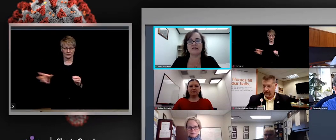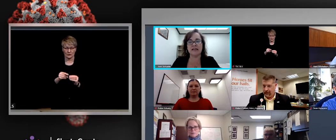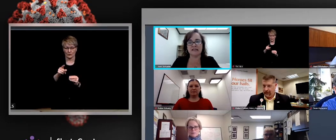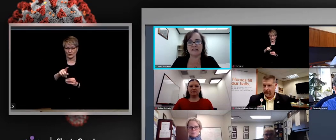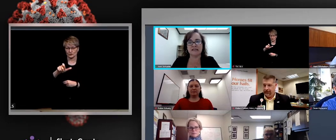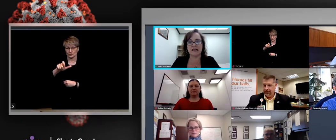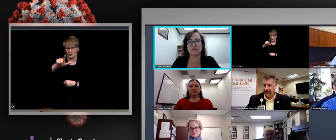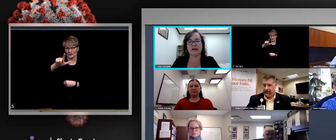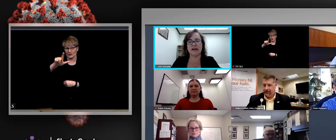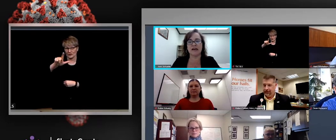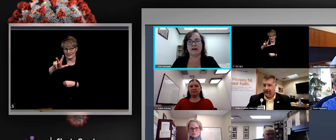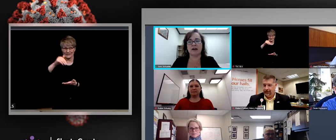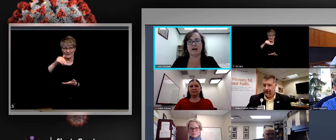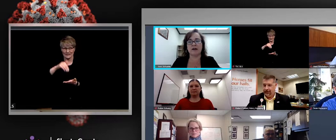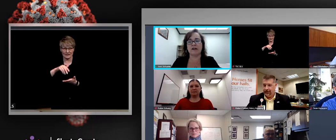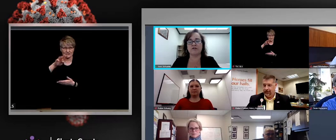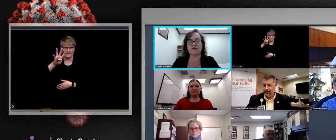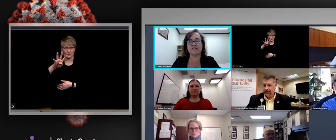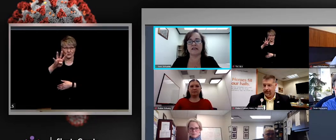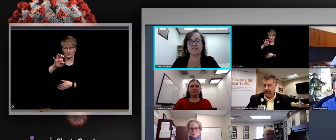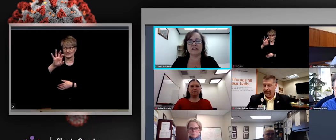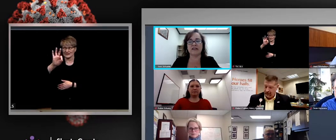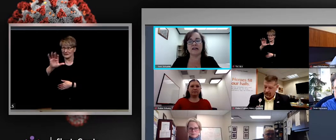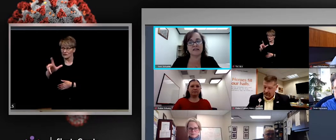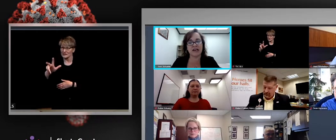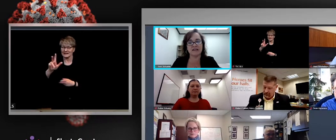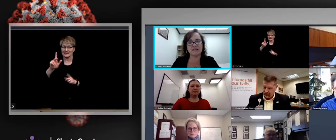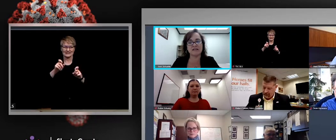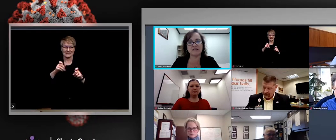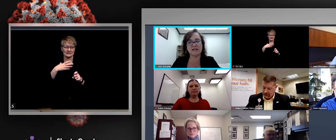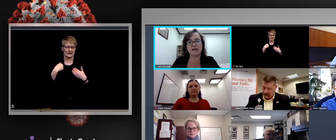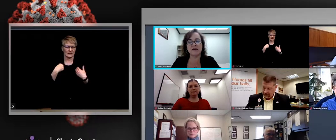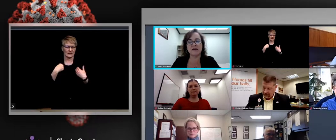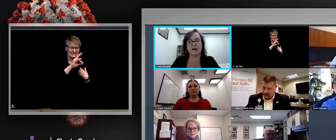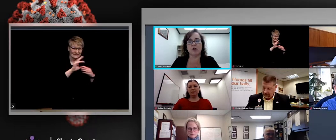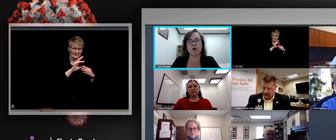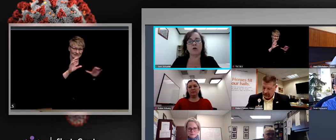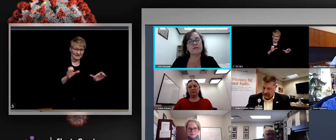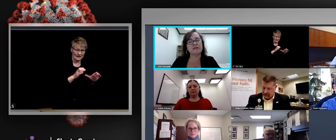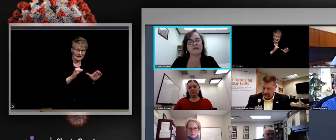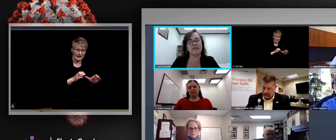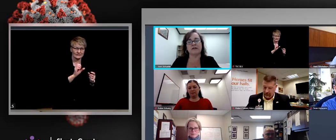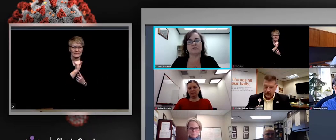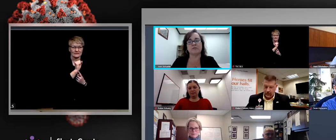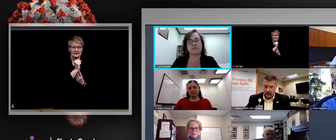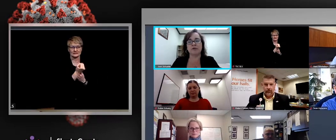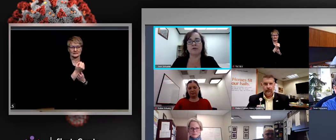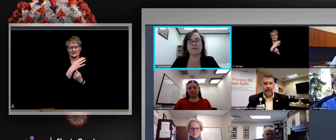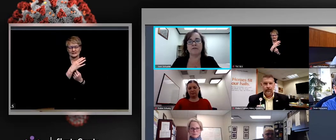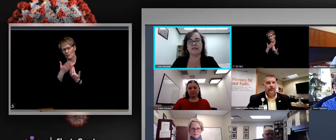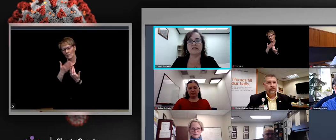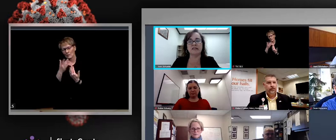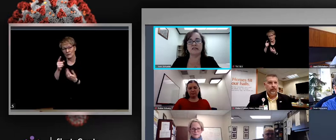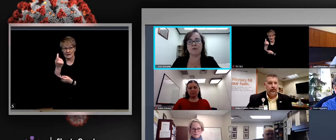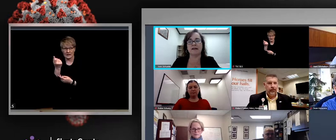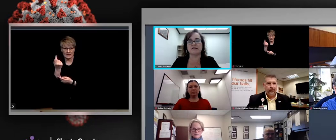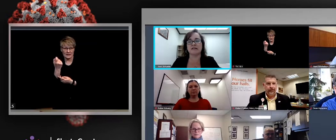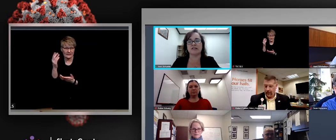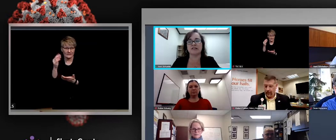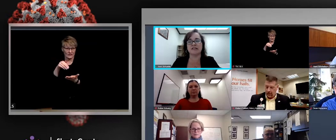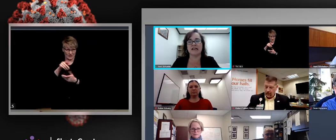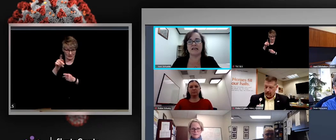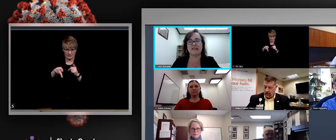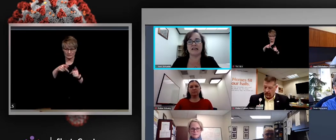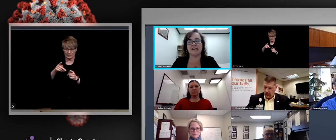tests and we have 107 active cases, almost 11,000 people who have been released from